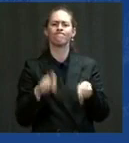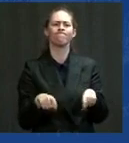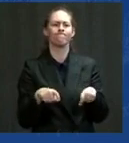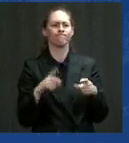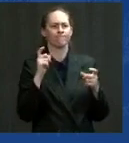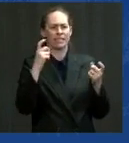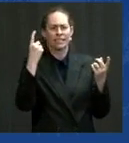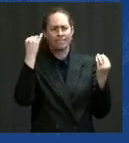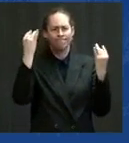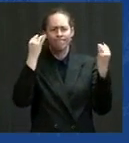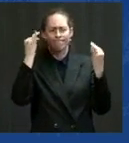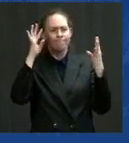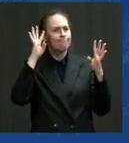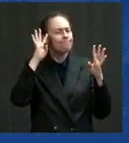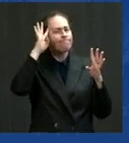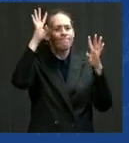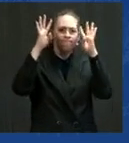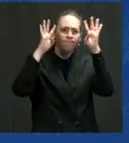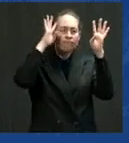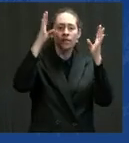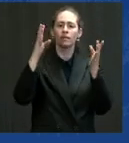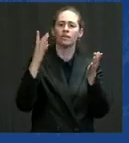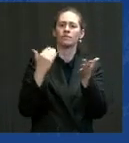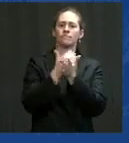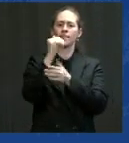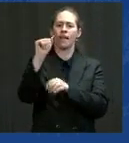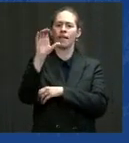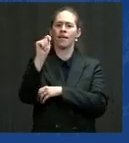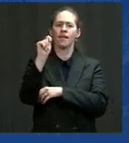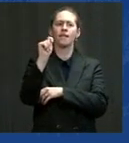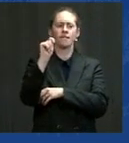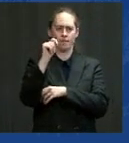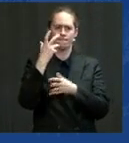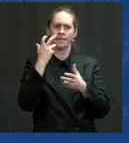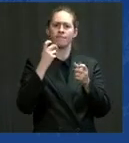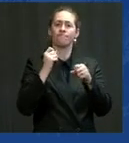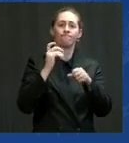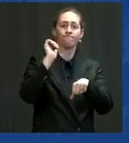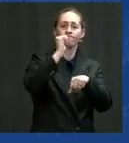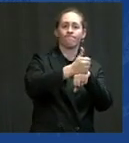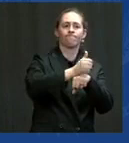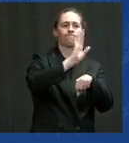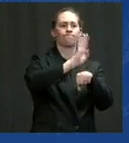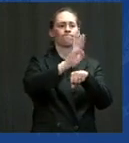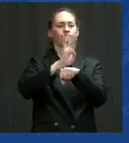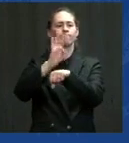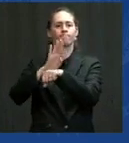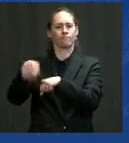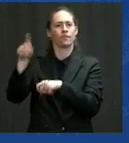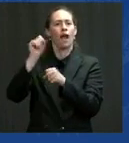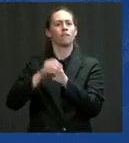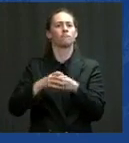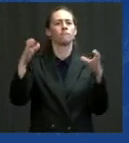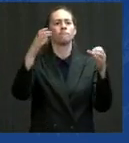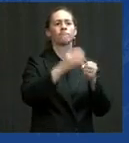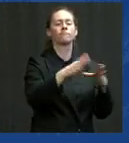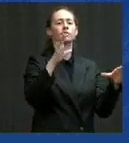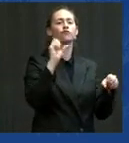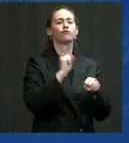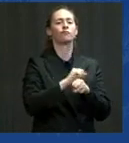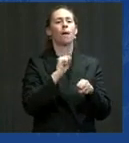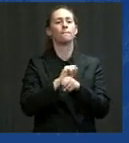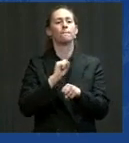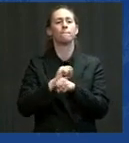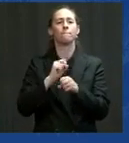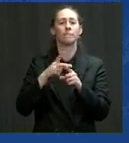to help us grow the industries that win the jobs of the future. We need to lay the foundation for the next generation of American jobs and American